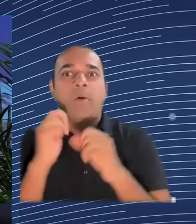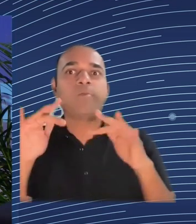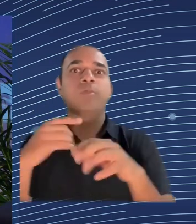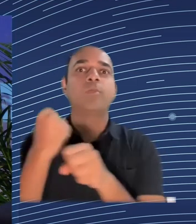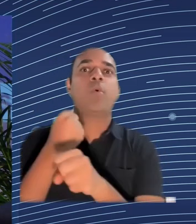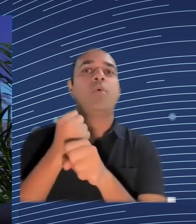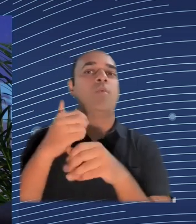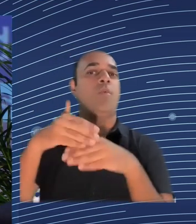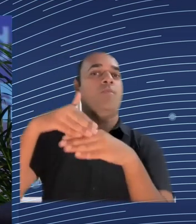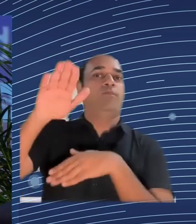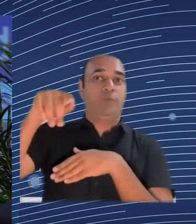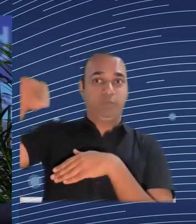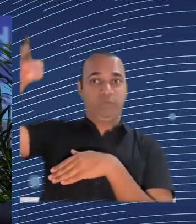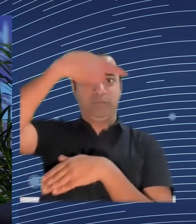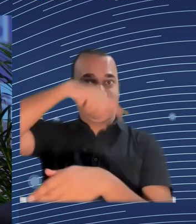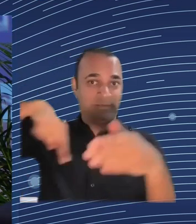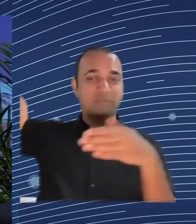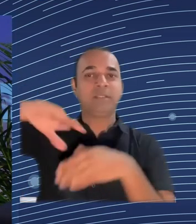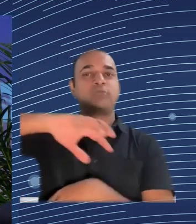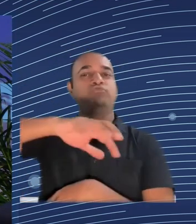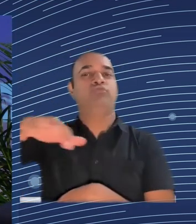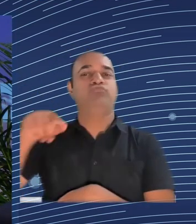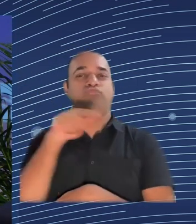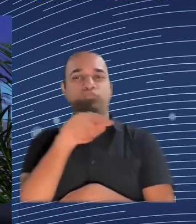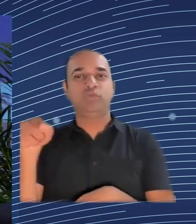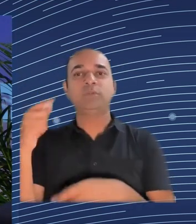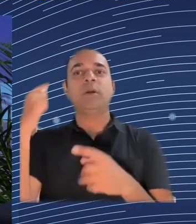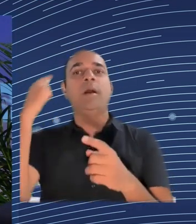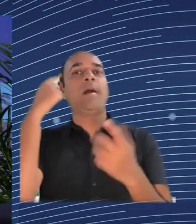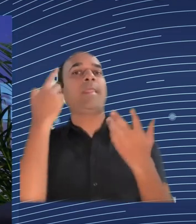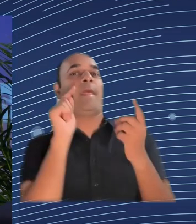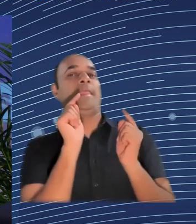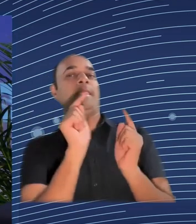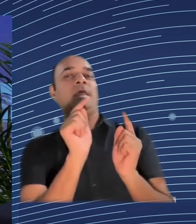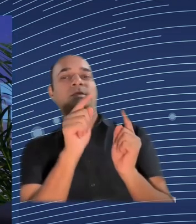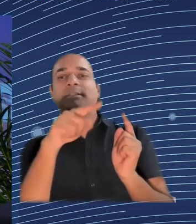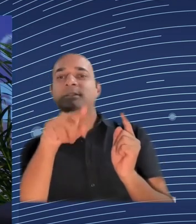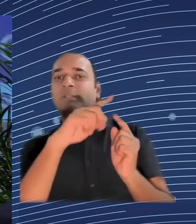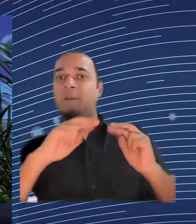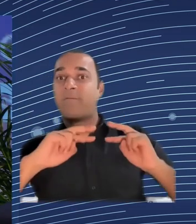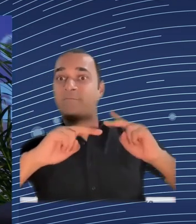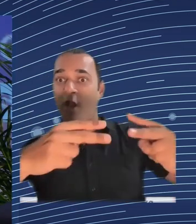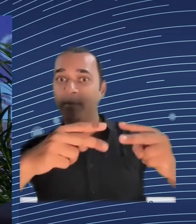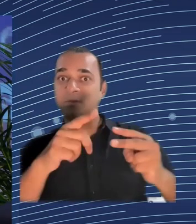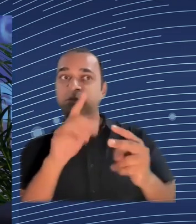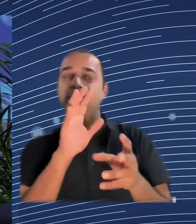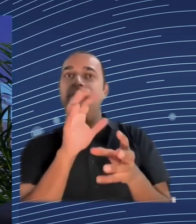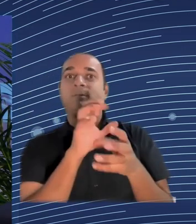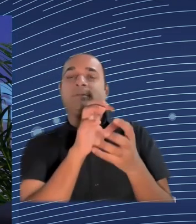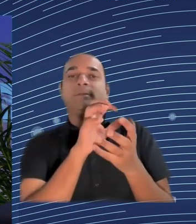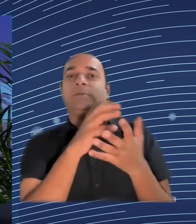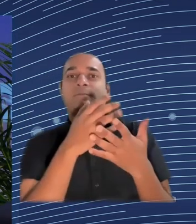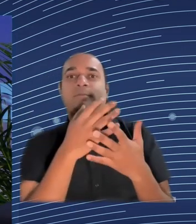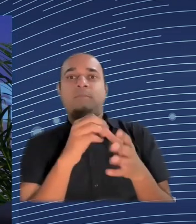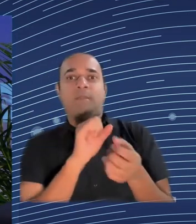the same as those in France. Right. So this is important to note, because in Romania we had a very sad joke that we have all the four revolutions